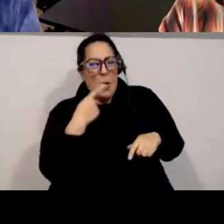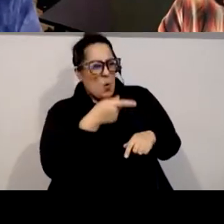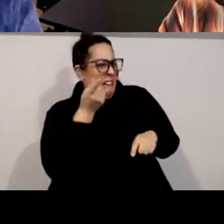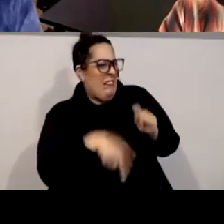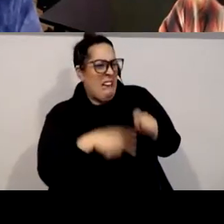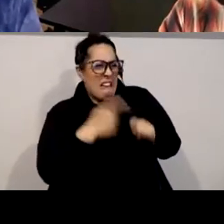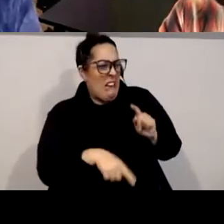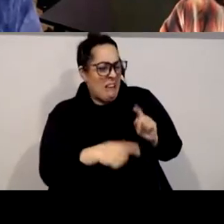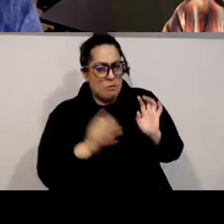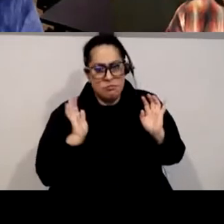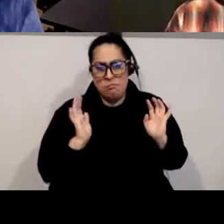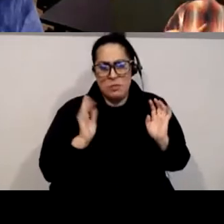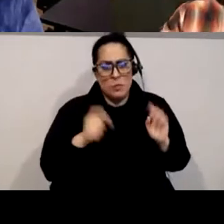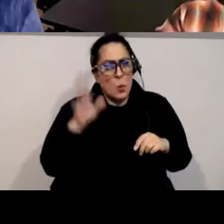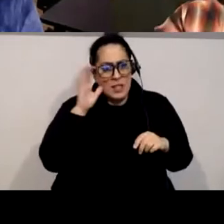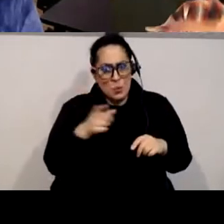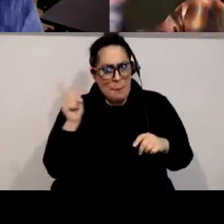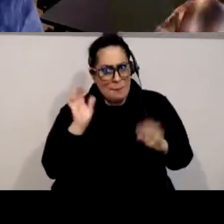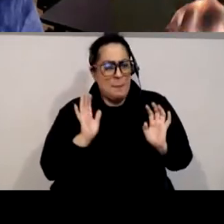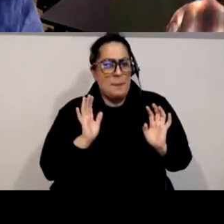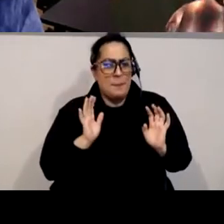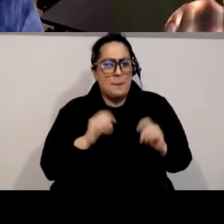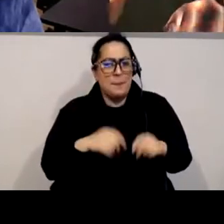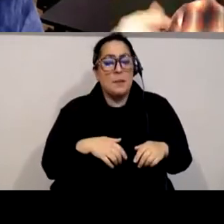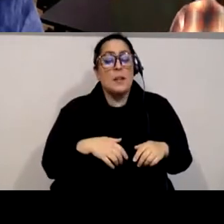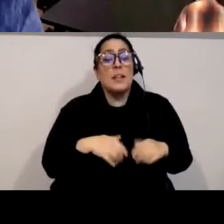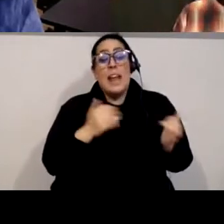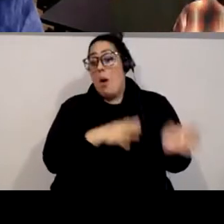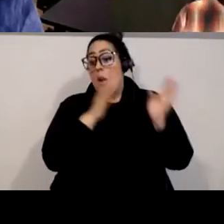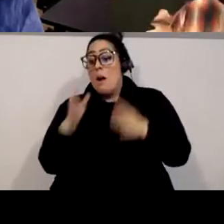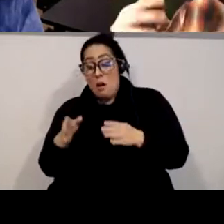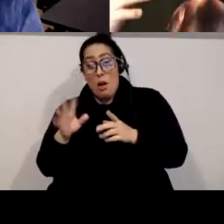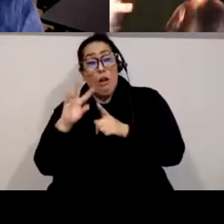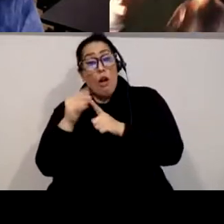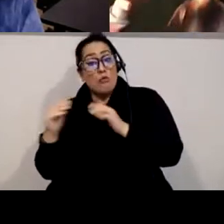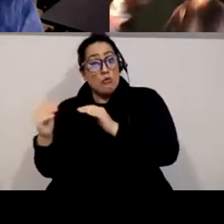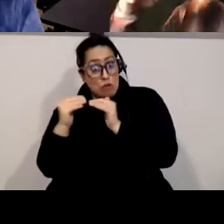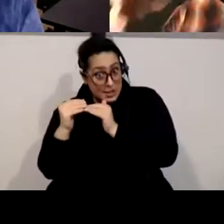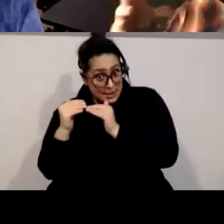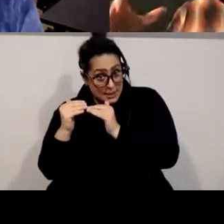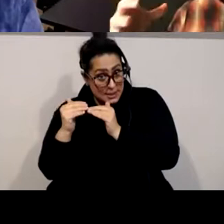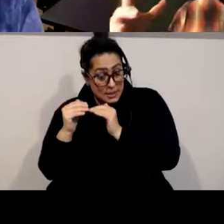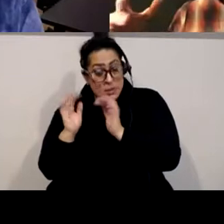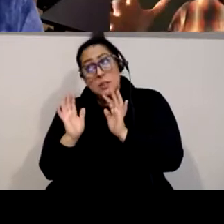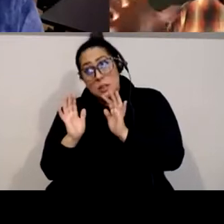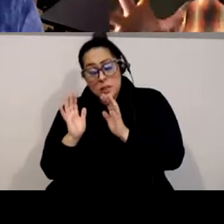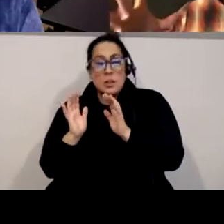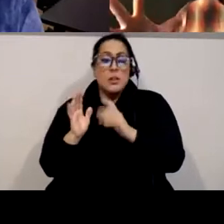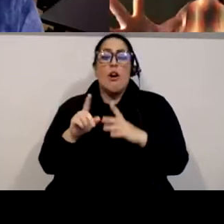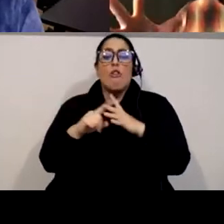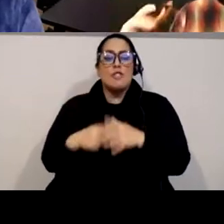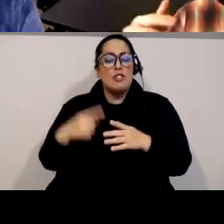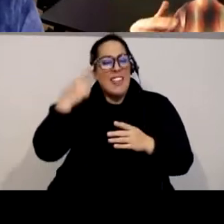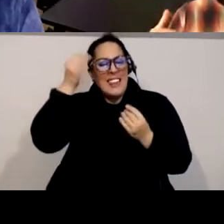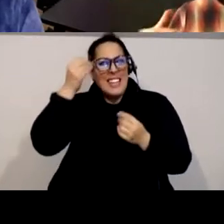otherwise um on the on the cultural justice level um we you know when we originally thinking about this idea of